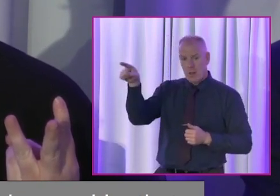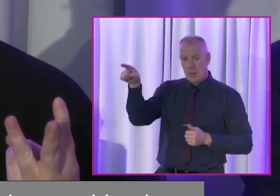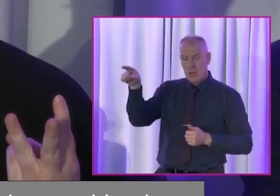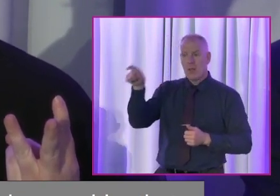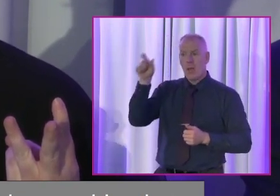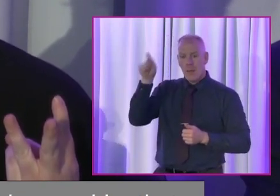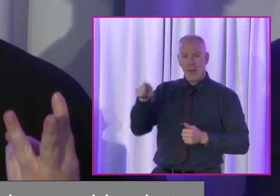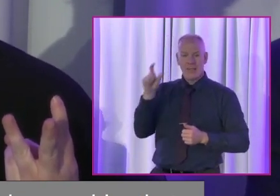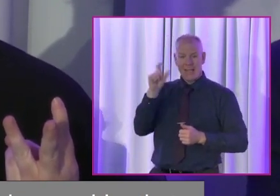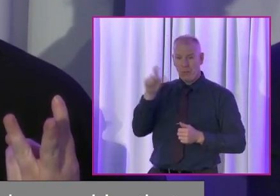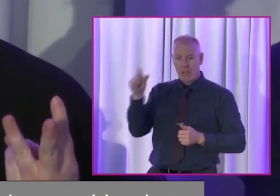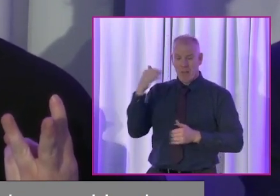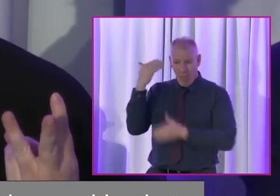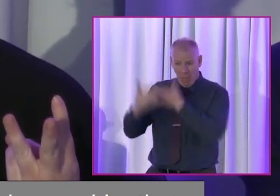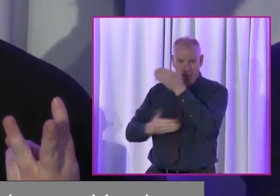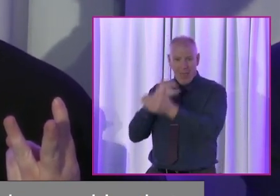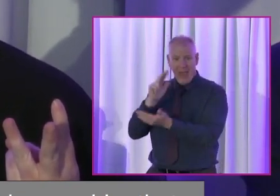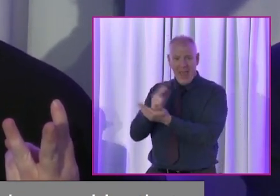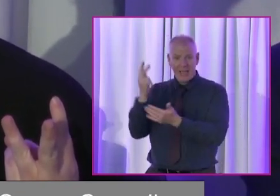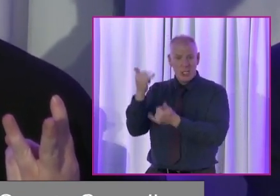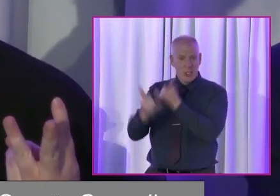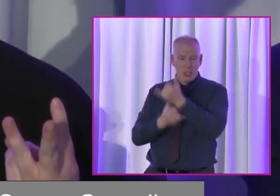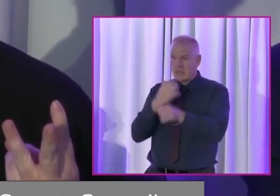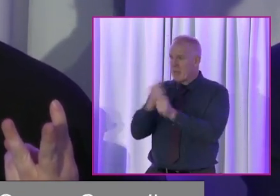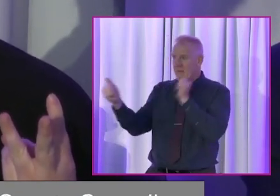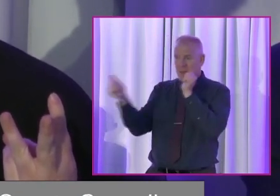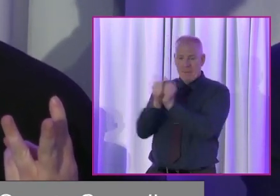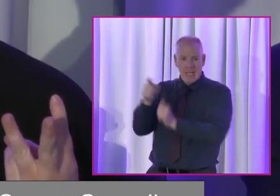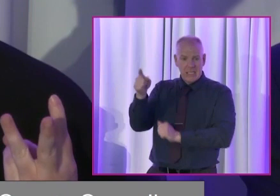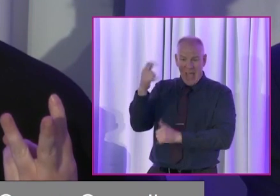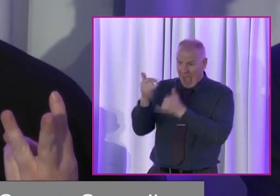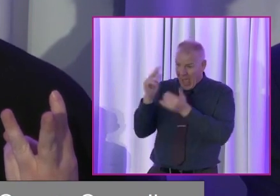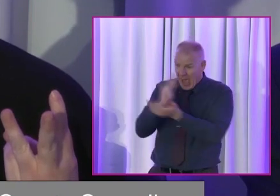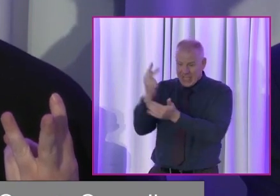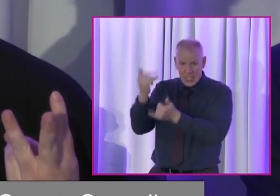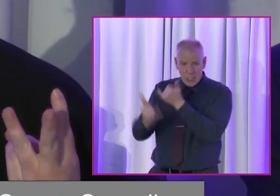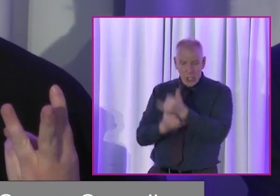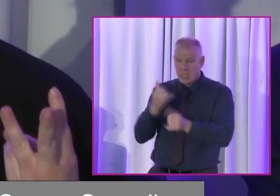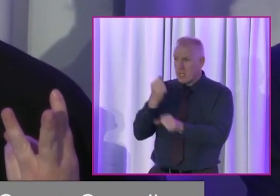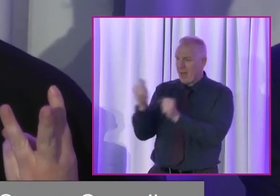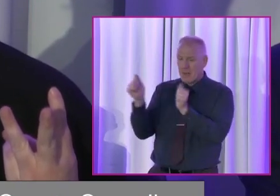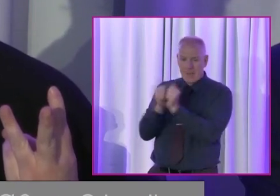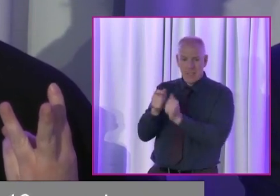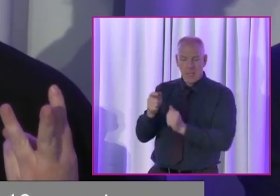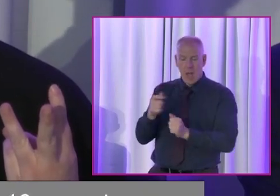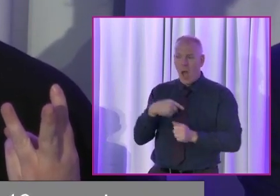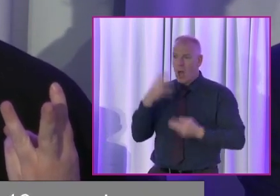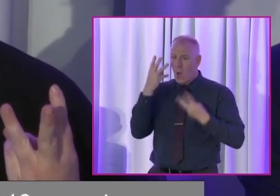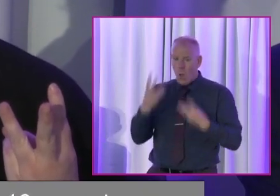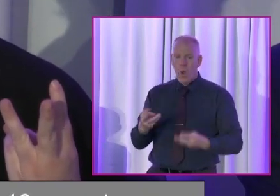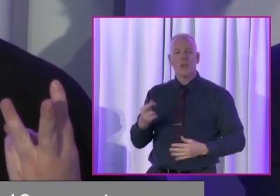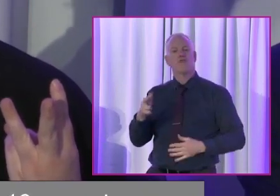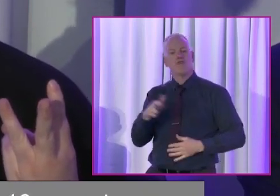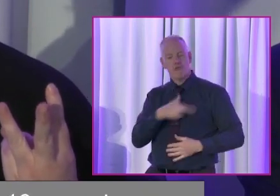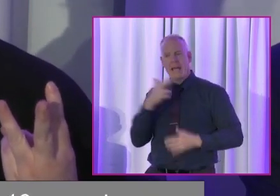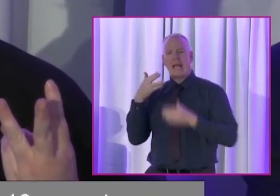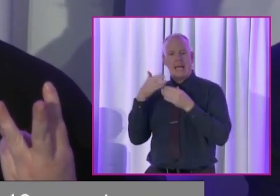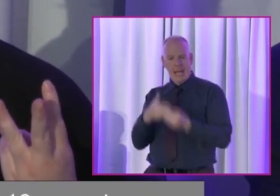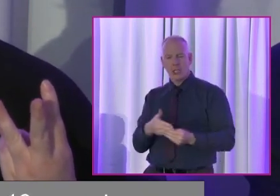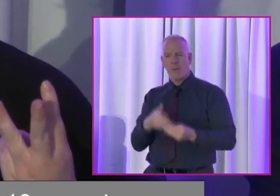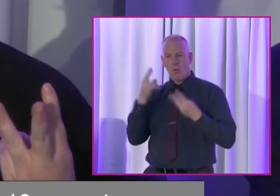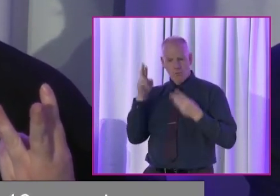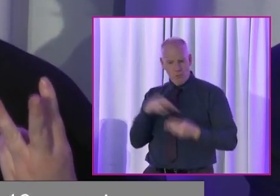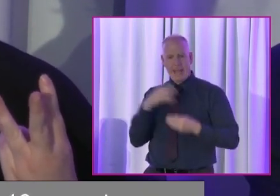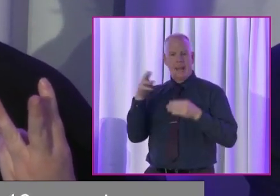have some people who have been county counsellors for 18 years. I've never met them in my life. At any community event at anything. I'm telling you now, I want real leadership and I want real